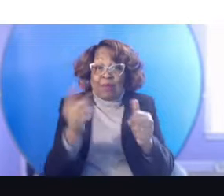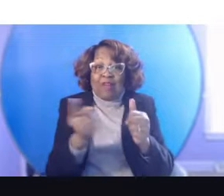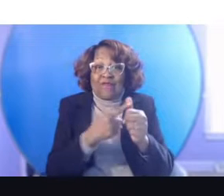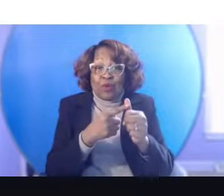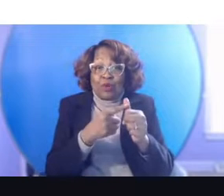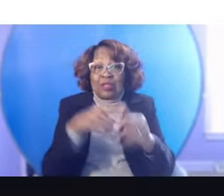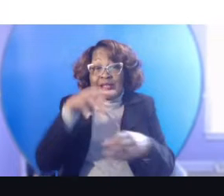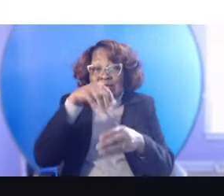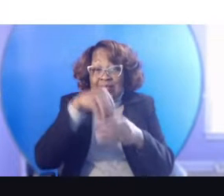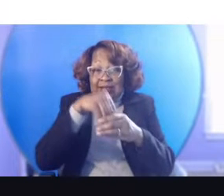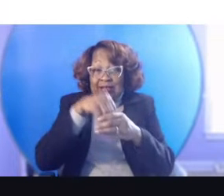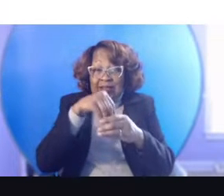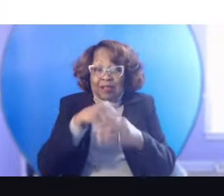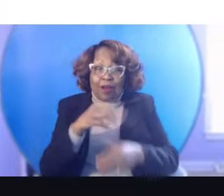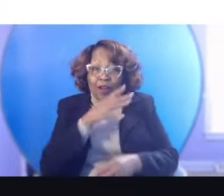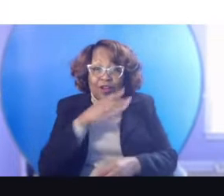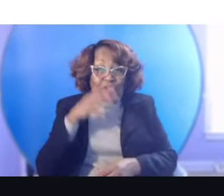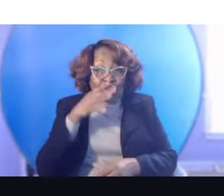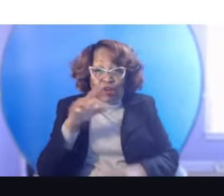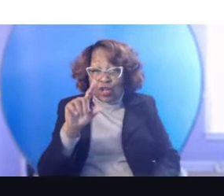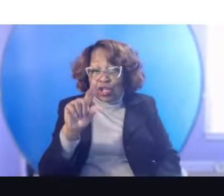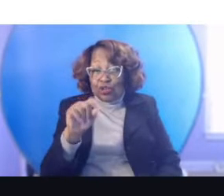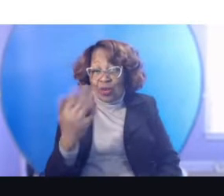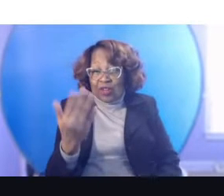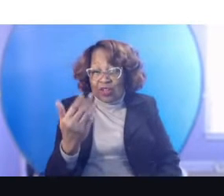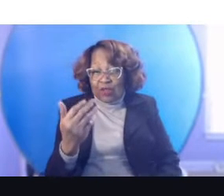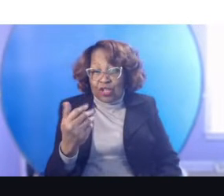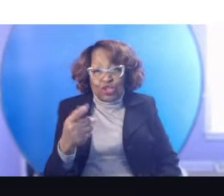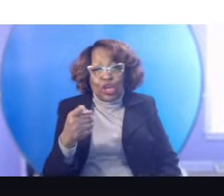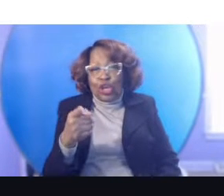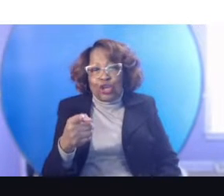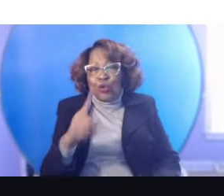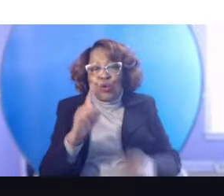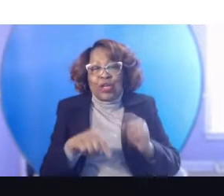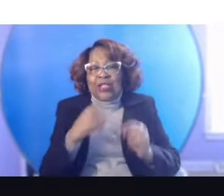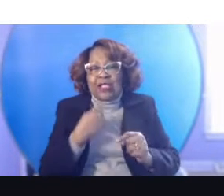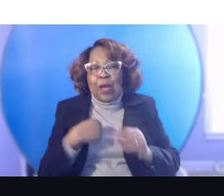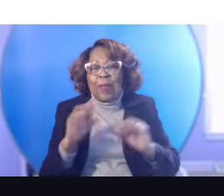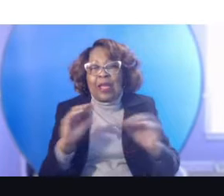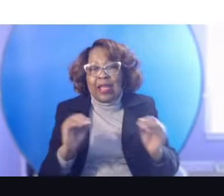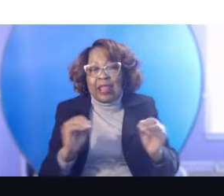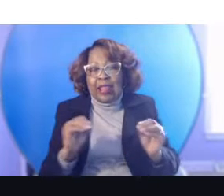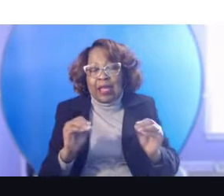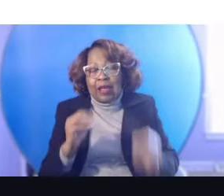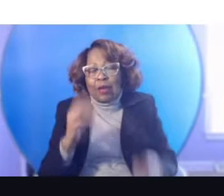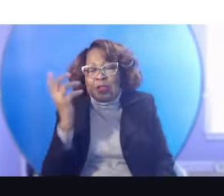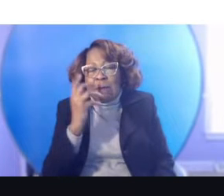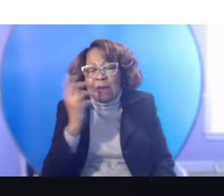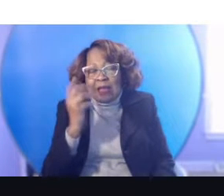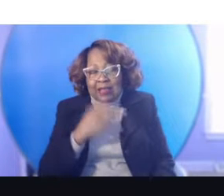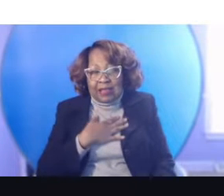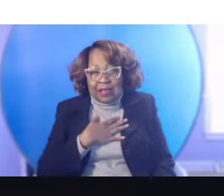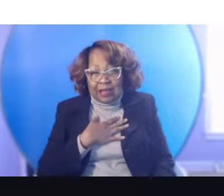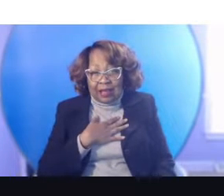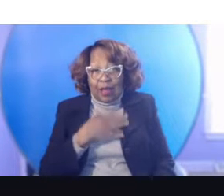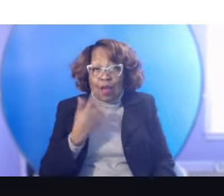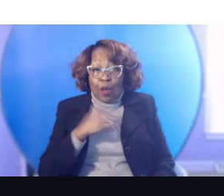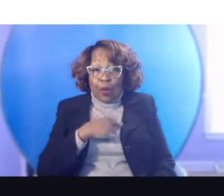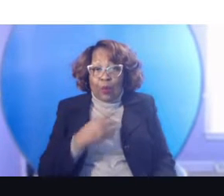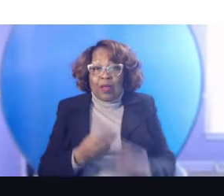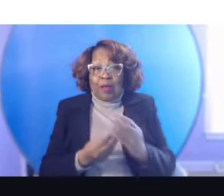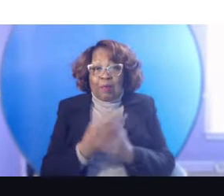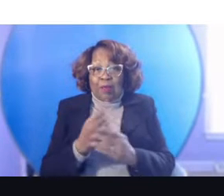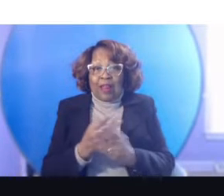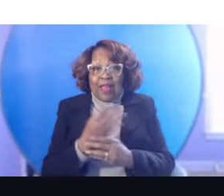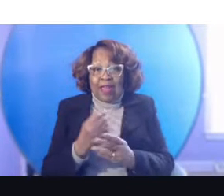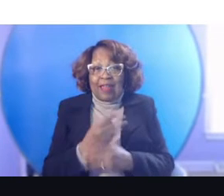and you couldn't tell me anything. Uh, it was amazing. So amazing that we planted watermelon.